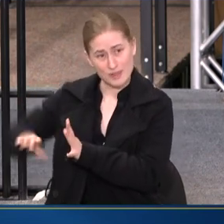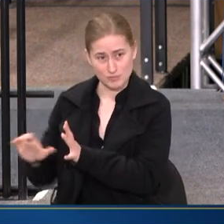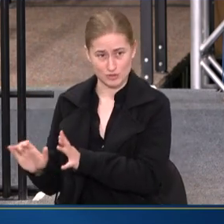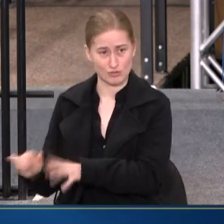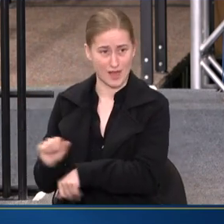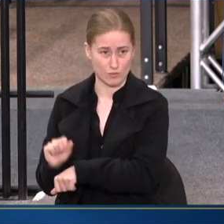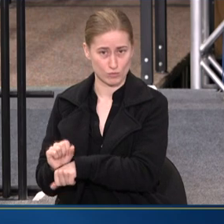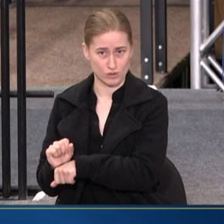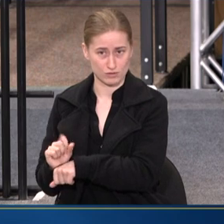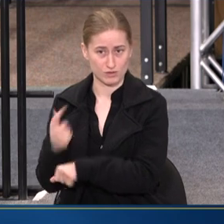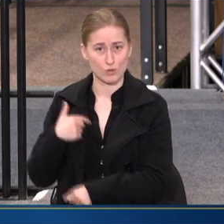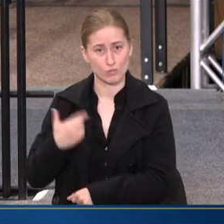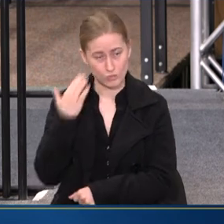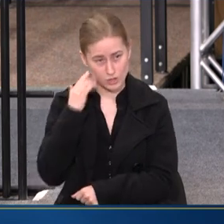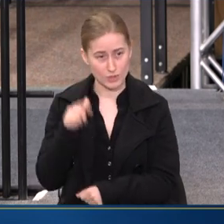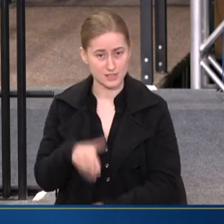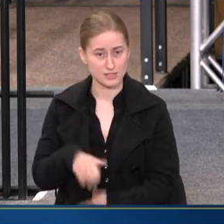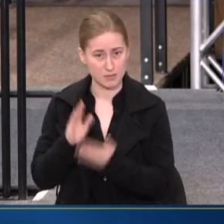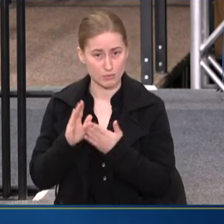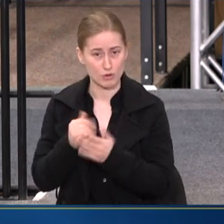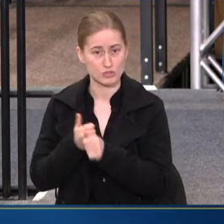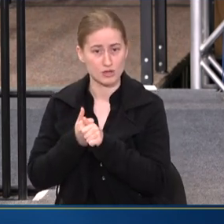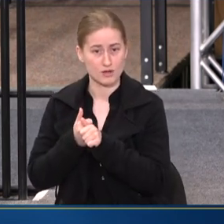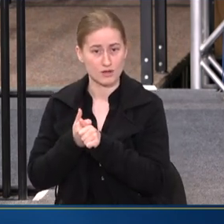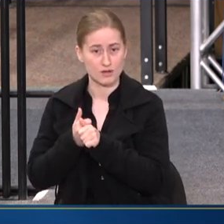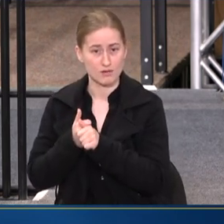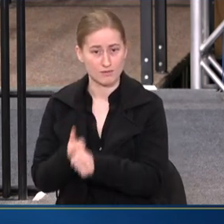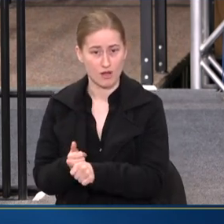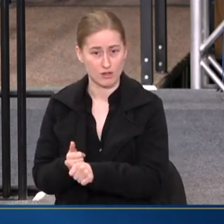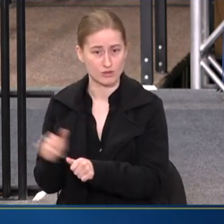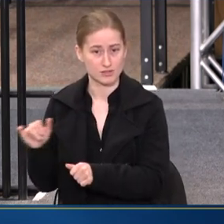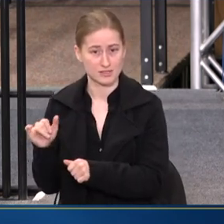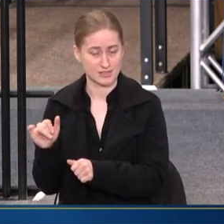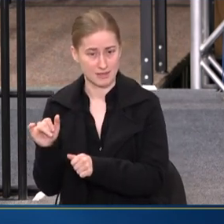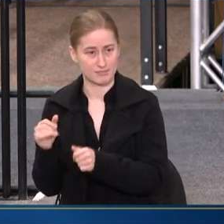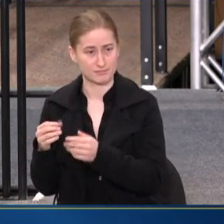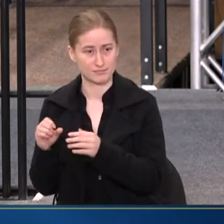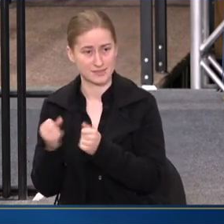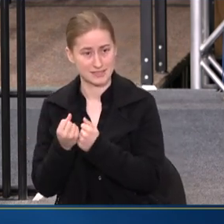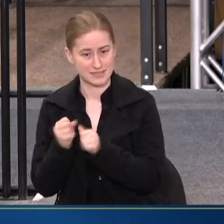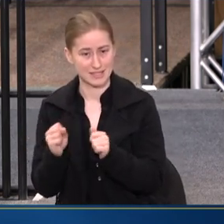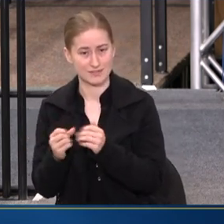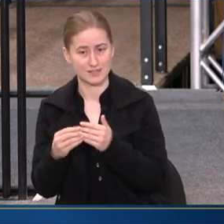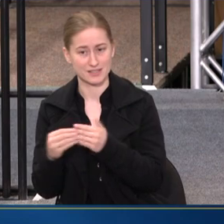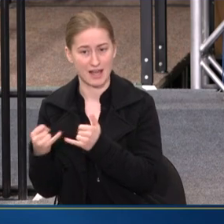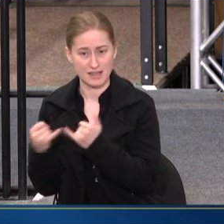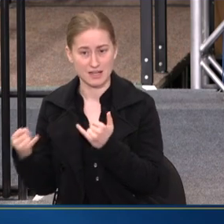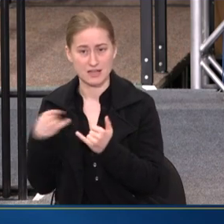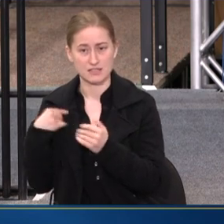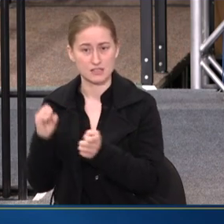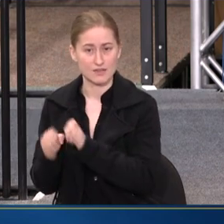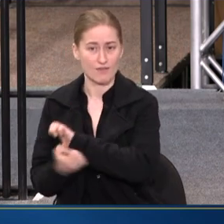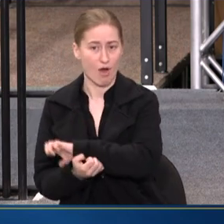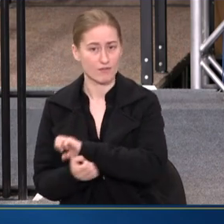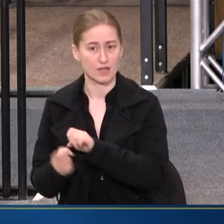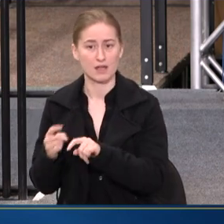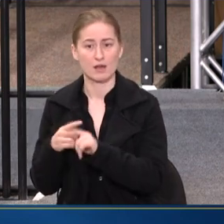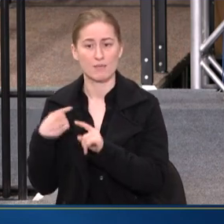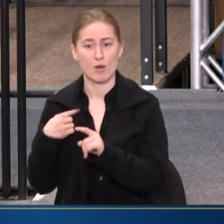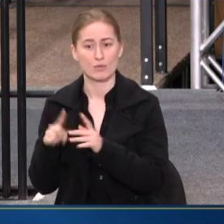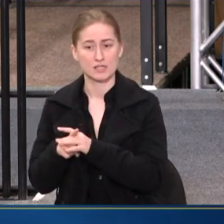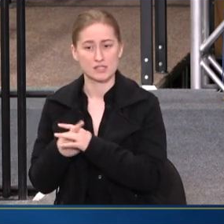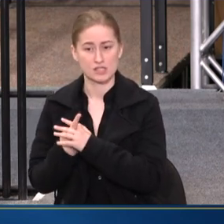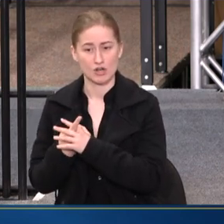that work. And we know that this approach follows the SAMHSA guidelines, which we know are evolving. But also, we